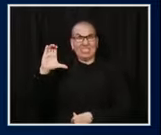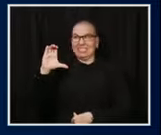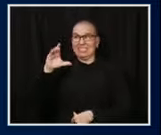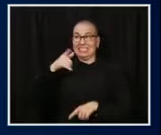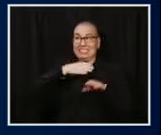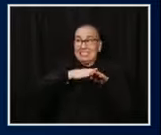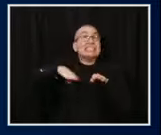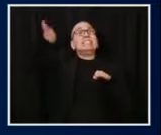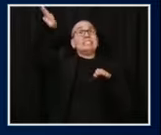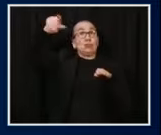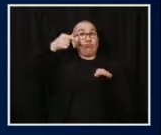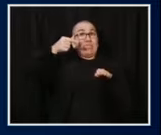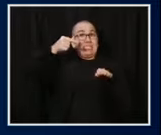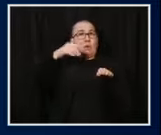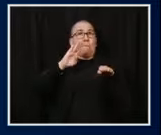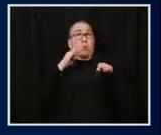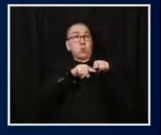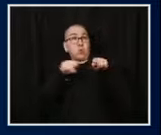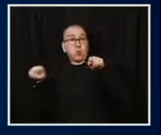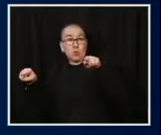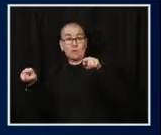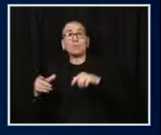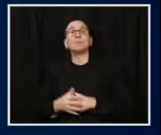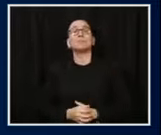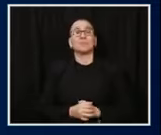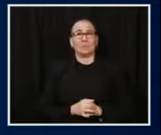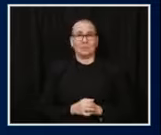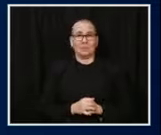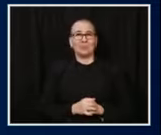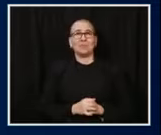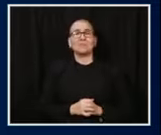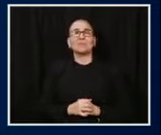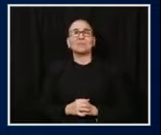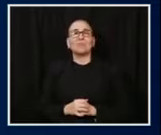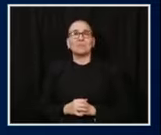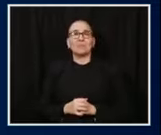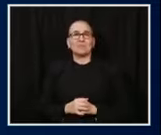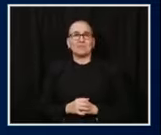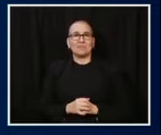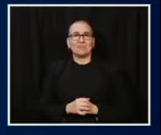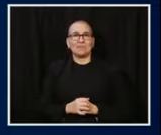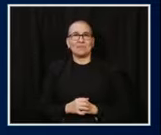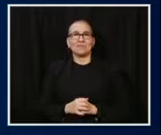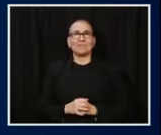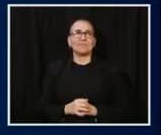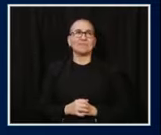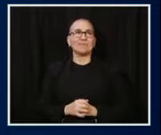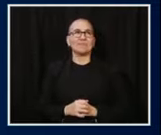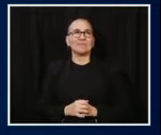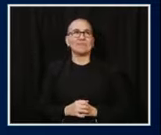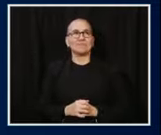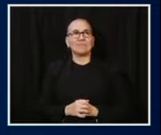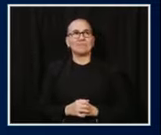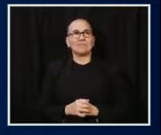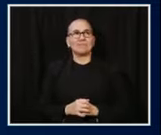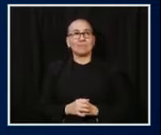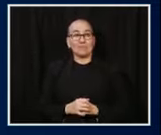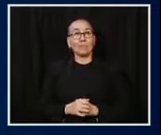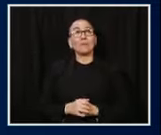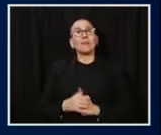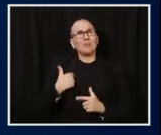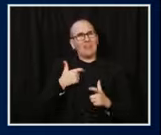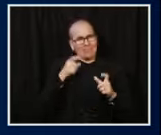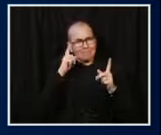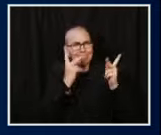months. Those protections, that flood wall as we keep referring to it, have remained in place, working well, frankly, even